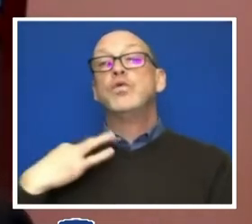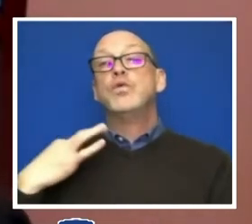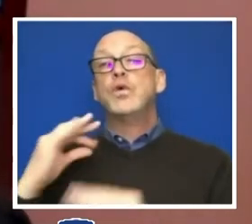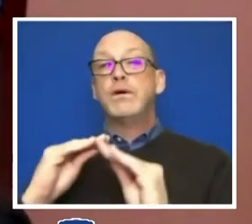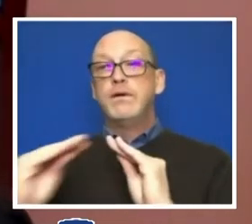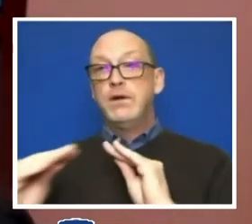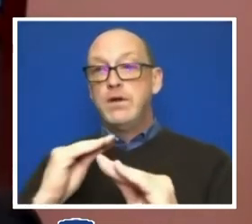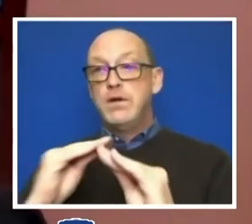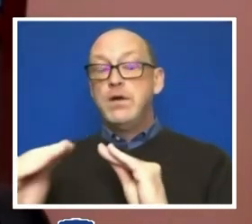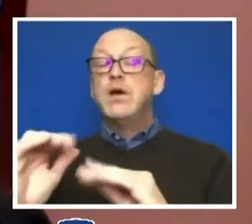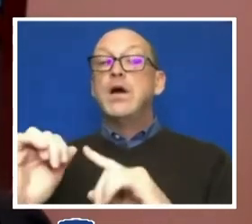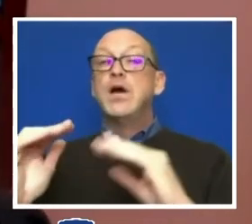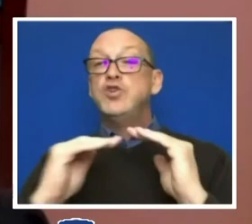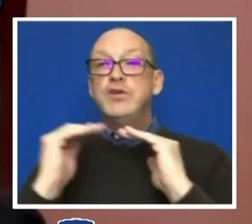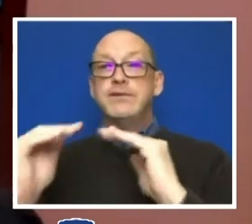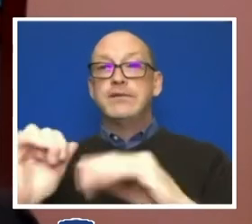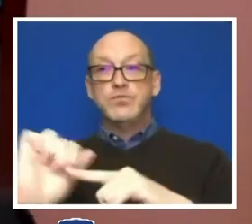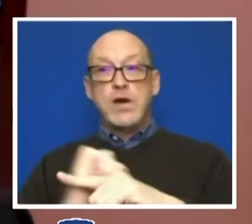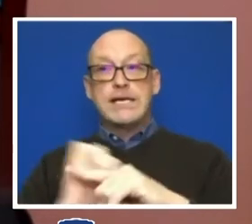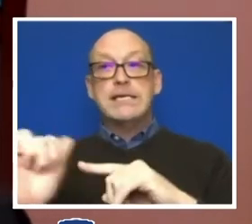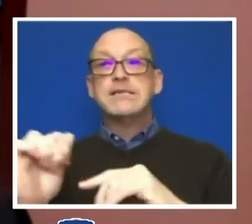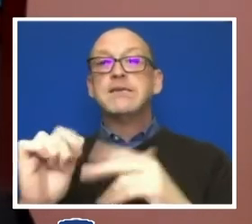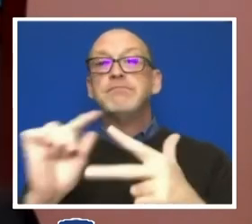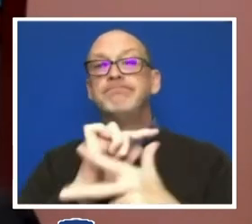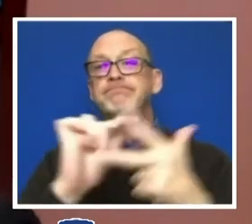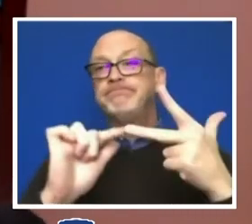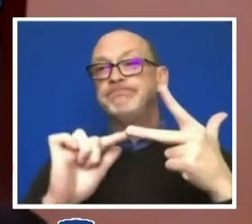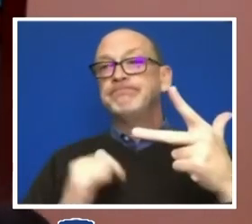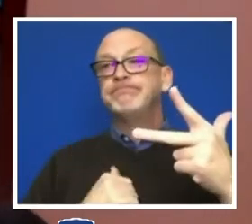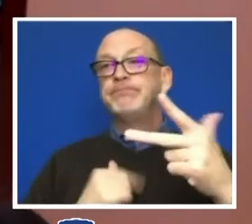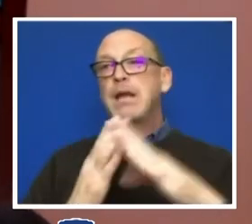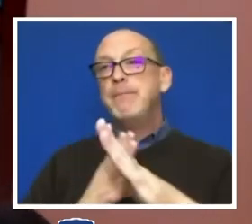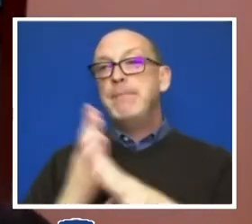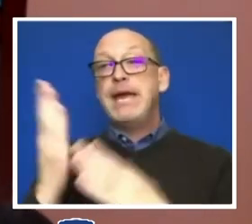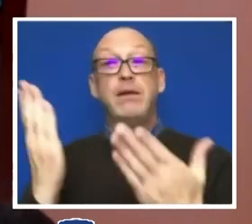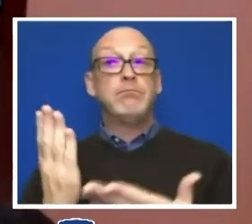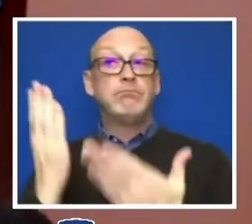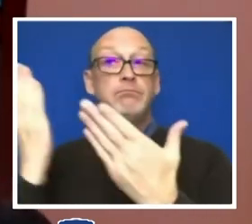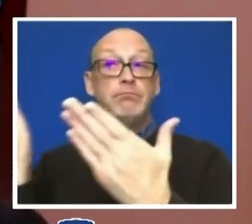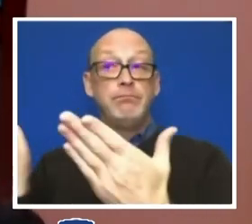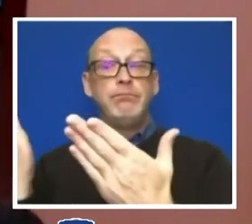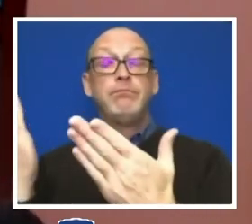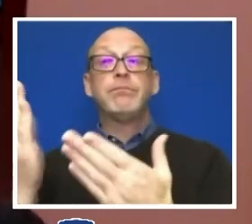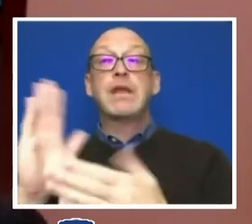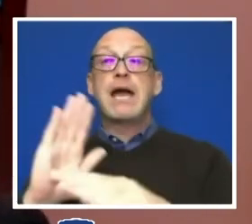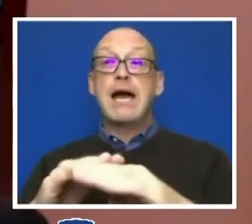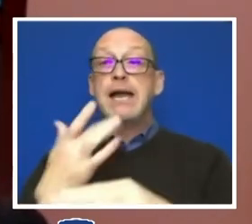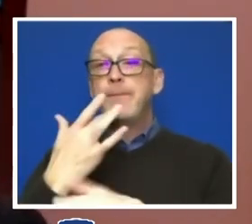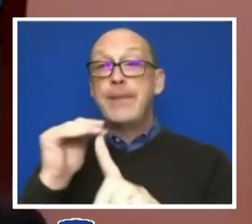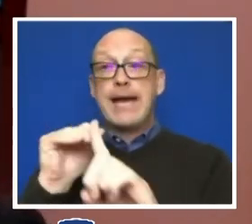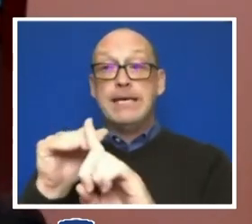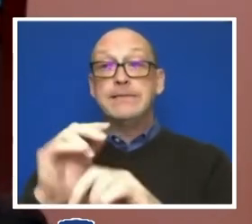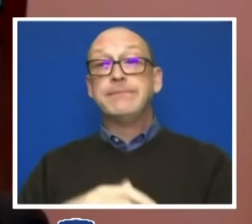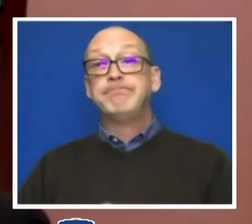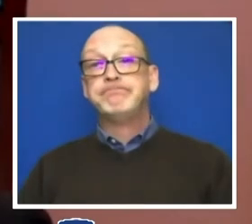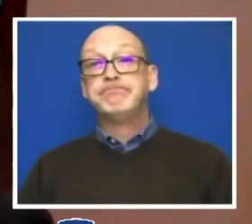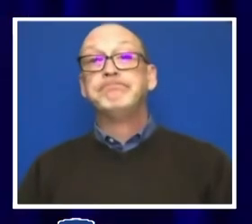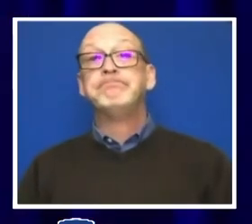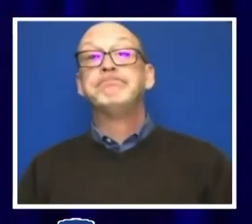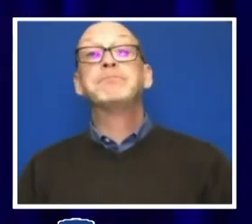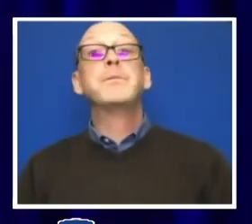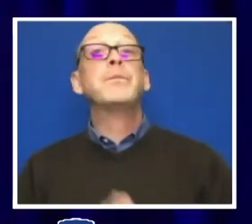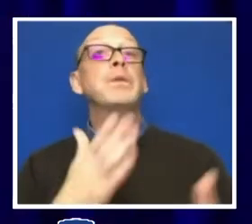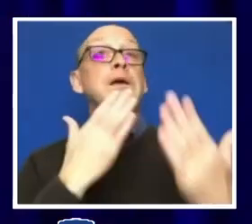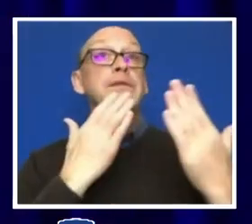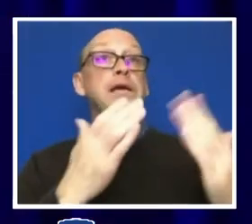practices. So, these were our main recommendations around bias. Thank you.